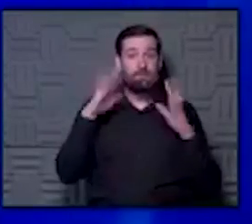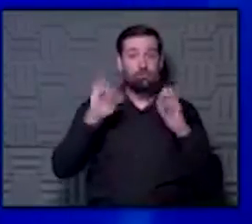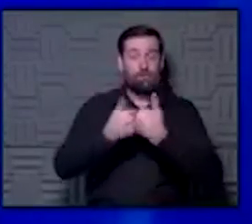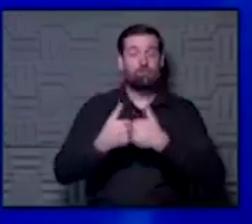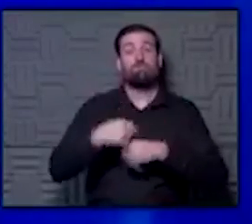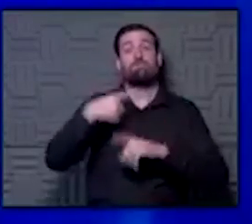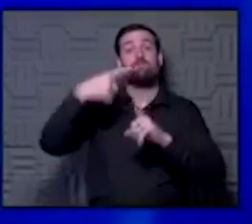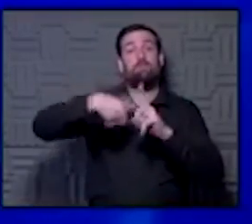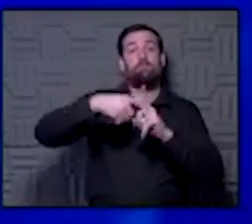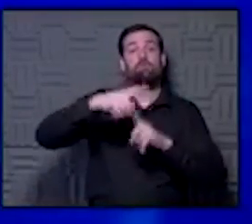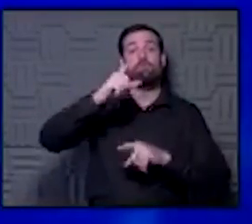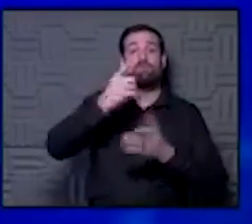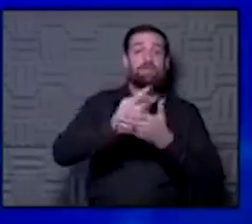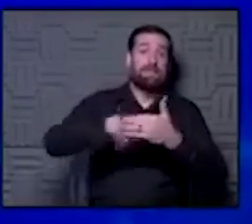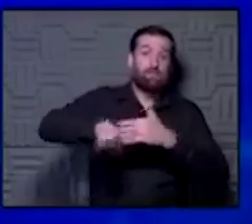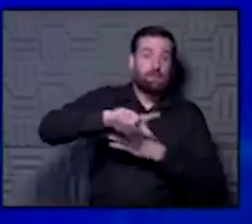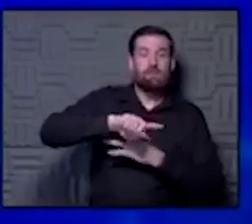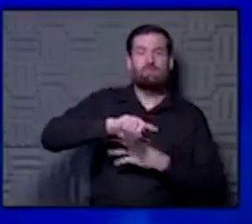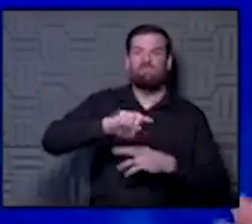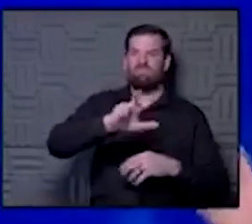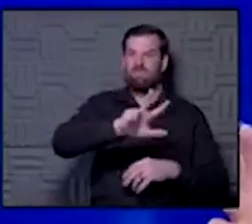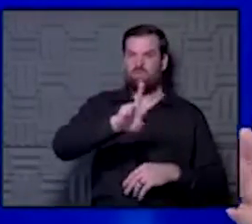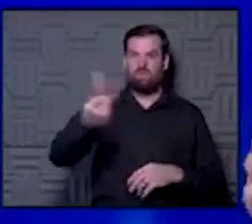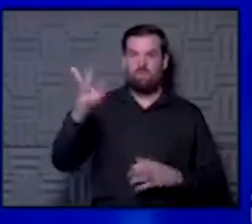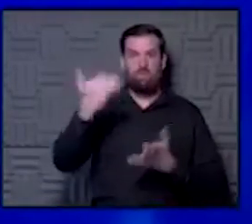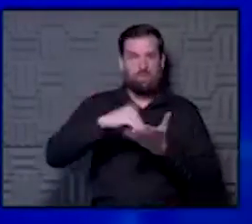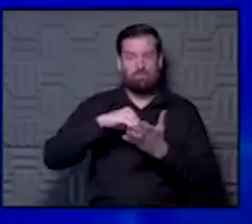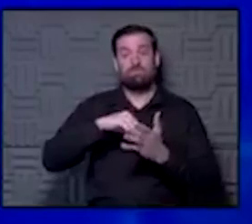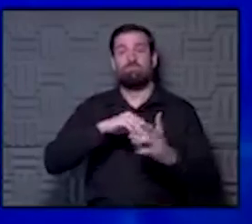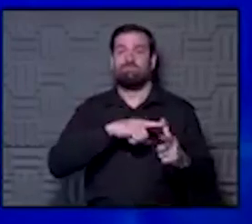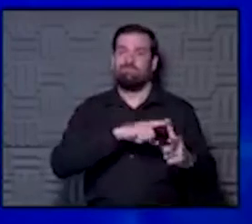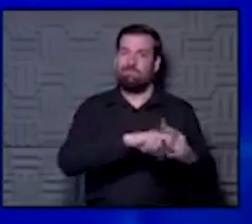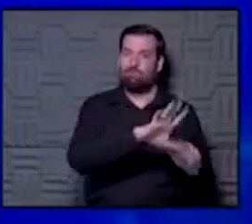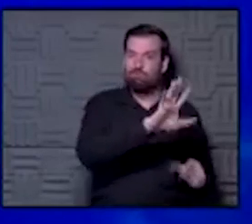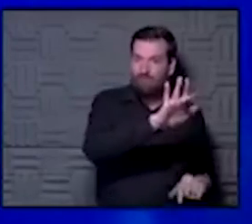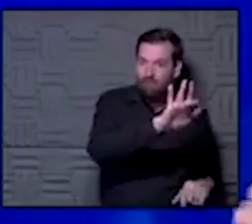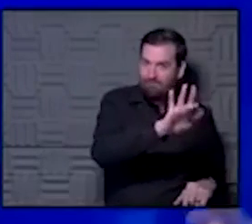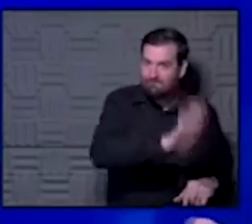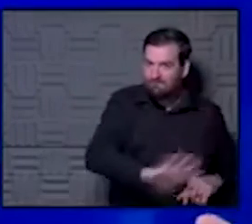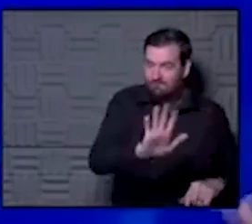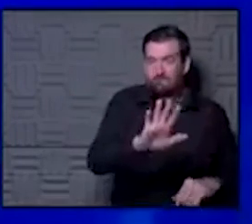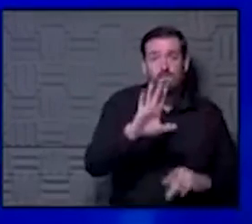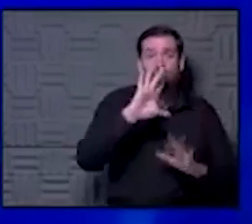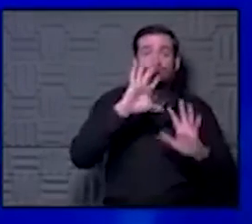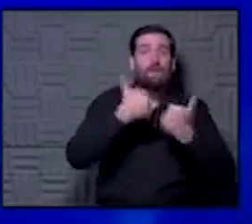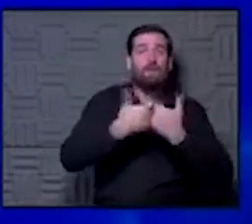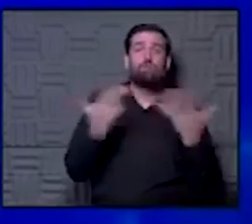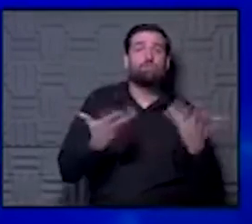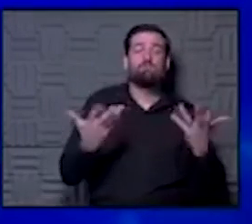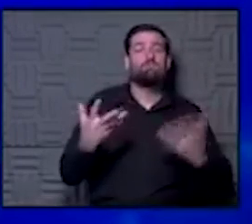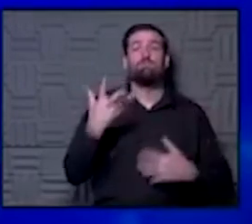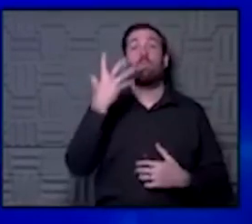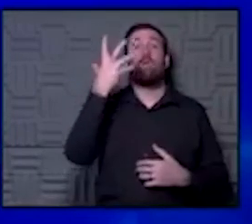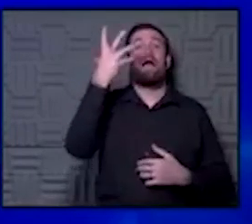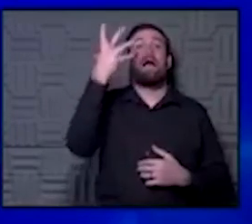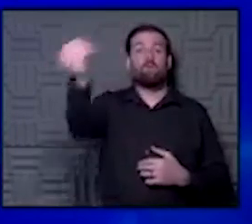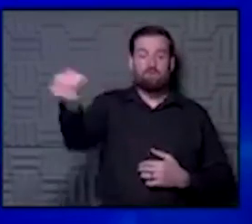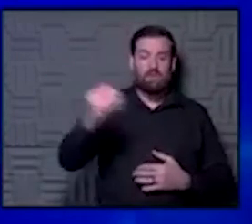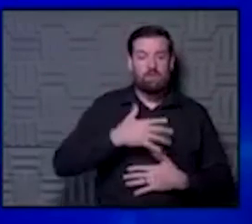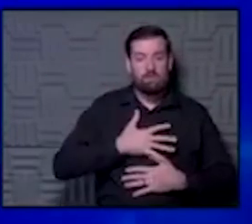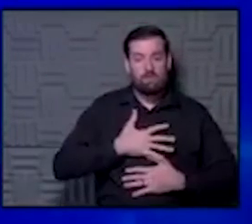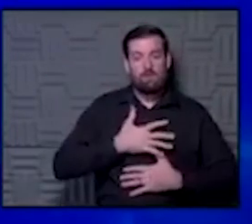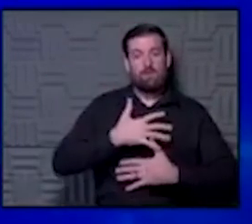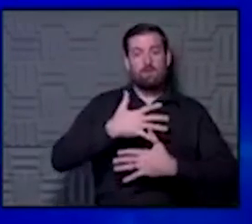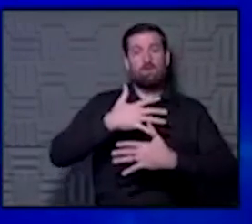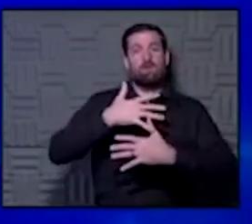Temperature next week is supposed to have a high of 32 in a minute middle and drop down to 25 degrees. Here's the challenge. Go outside, take a deep breath,